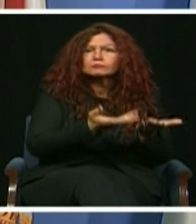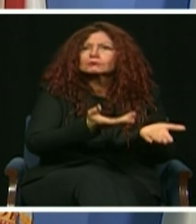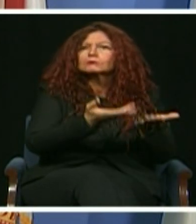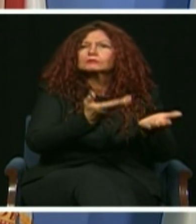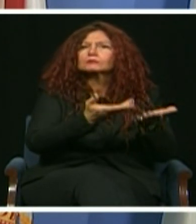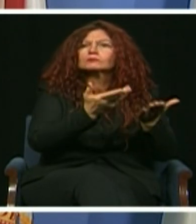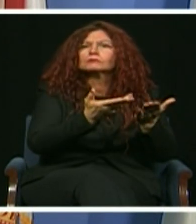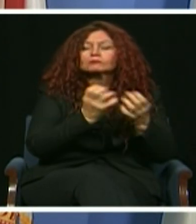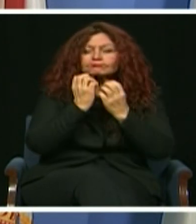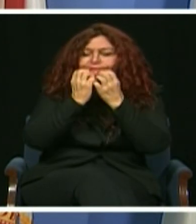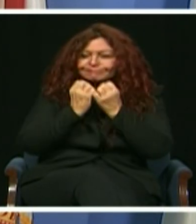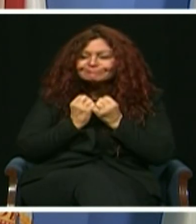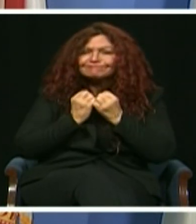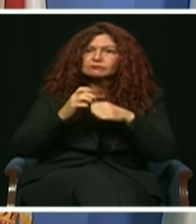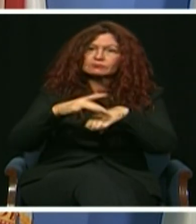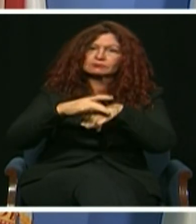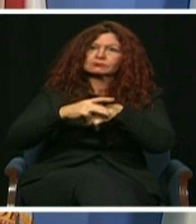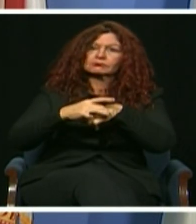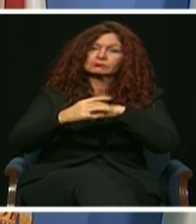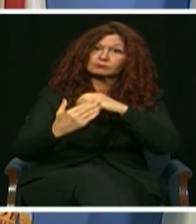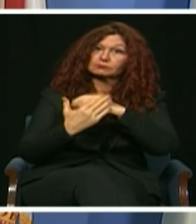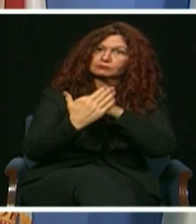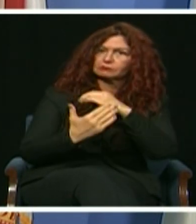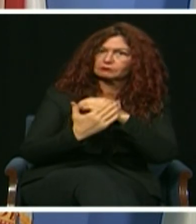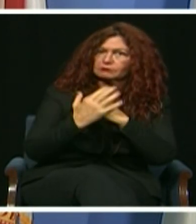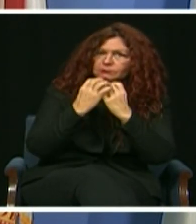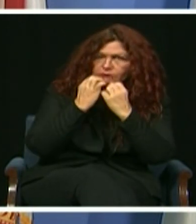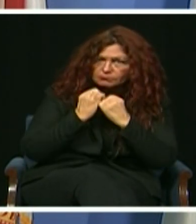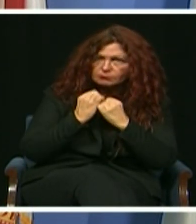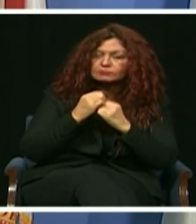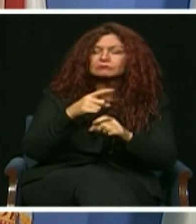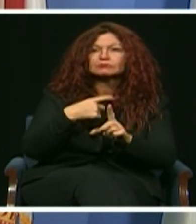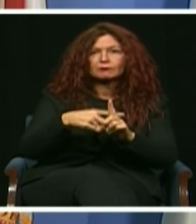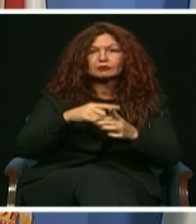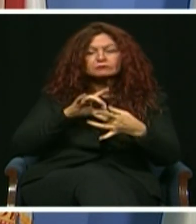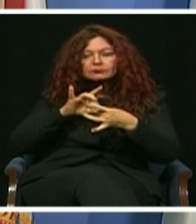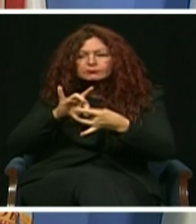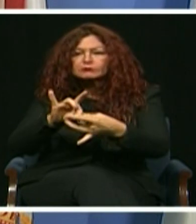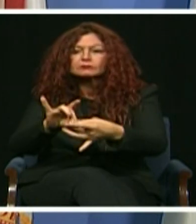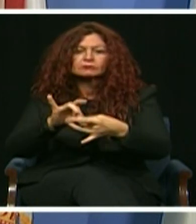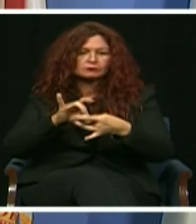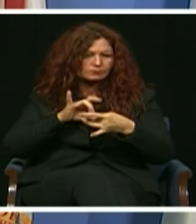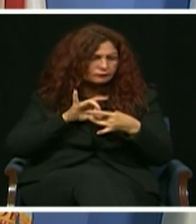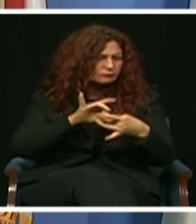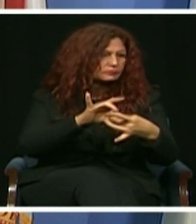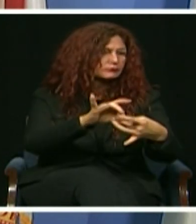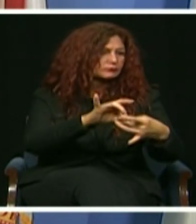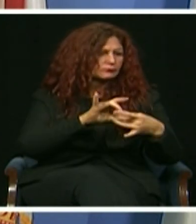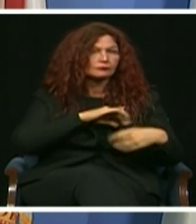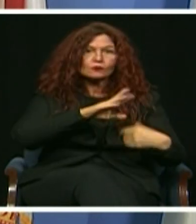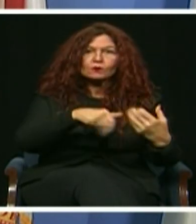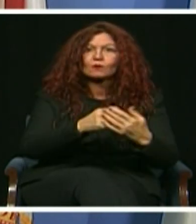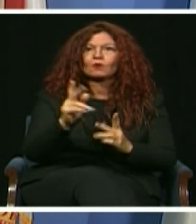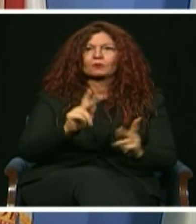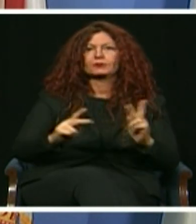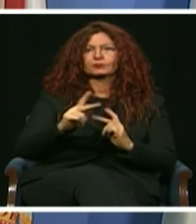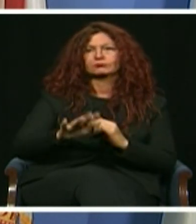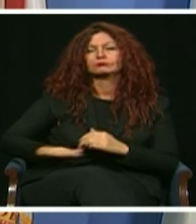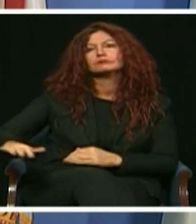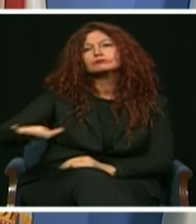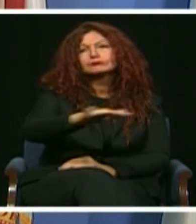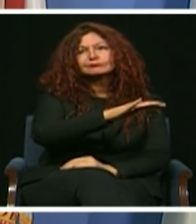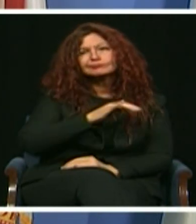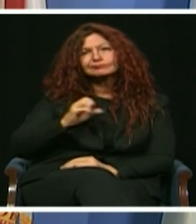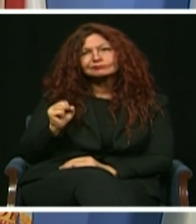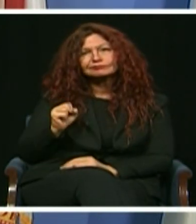our environment, and greater engagement with and input from the people we serve. How